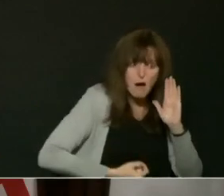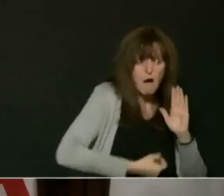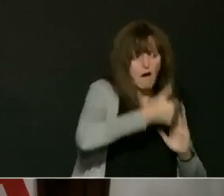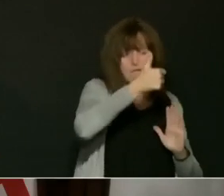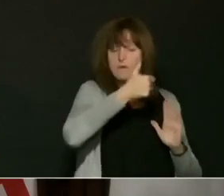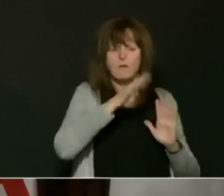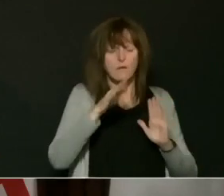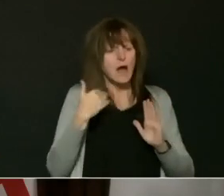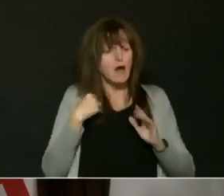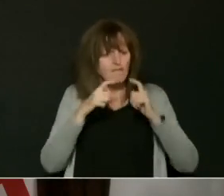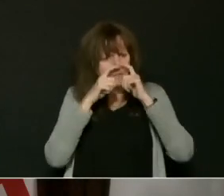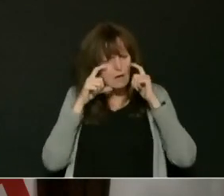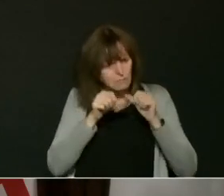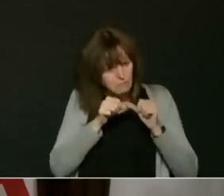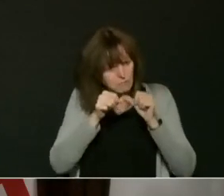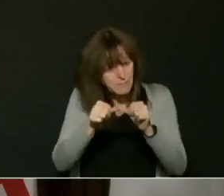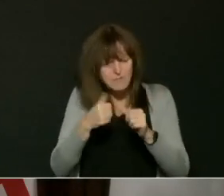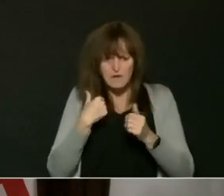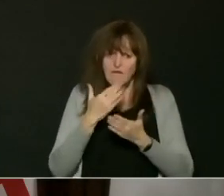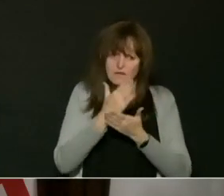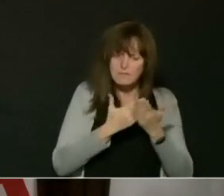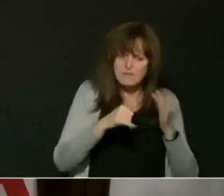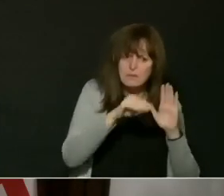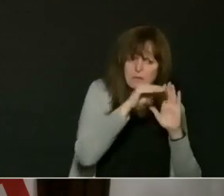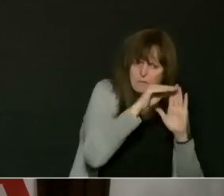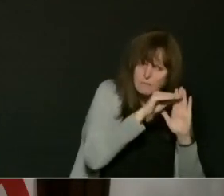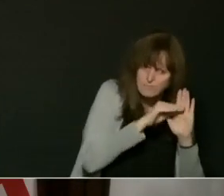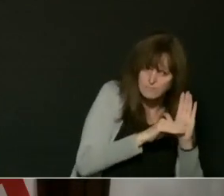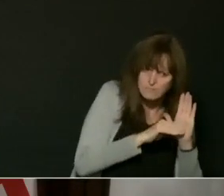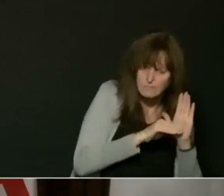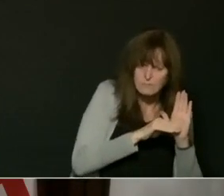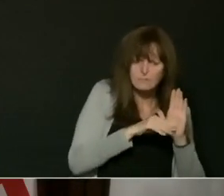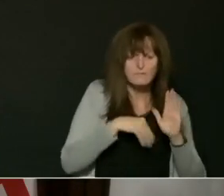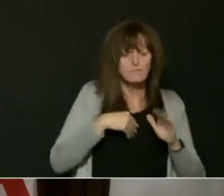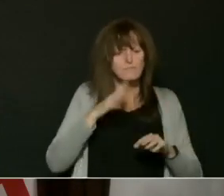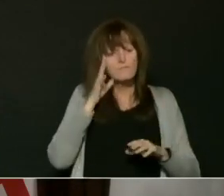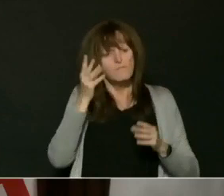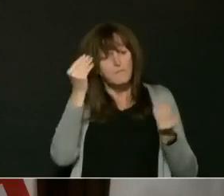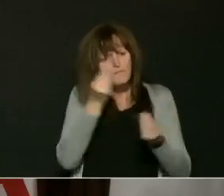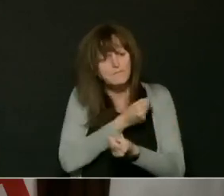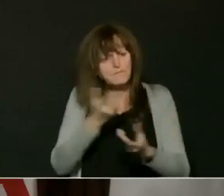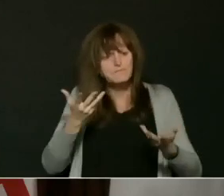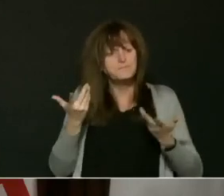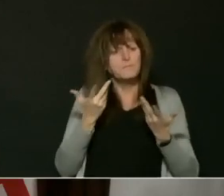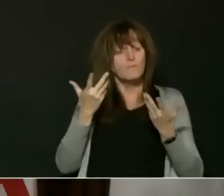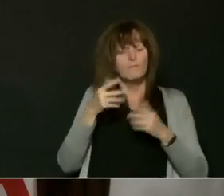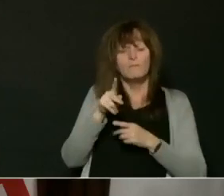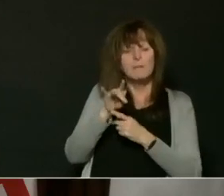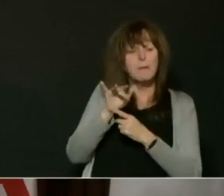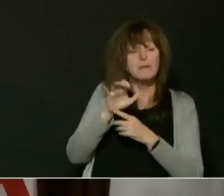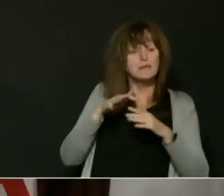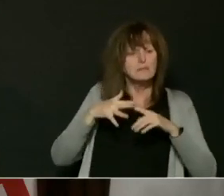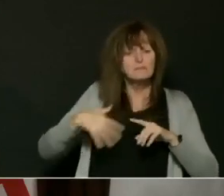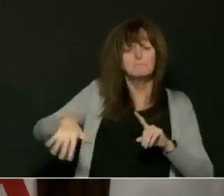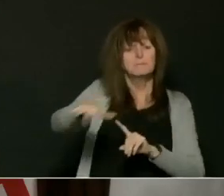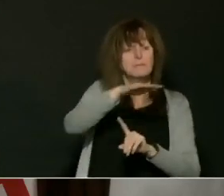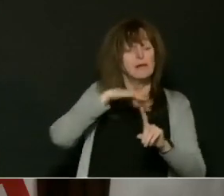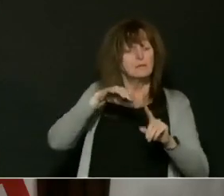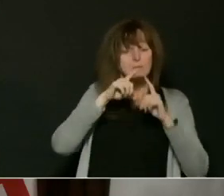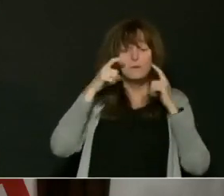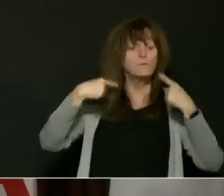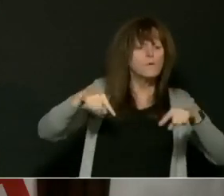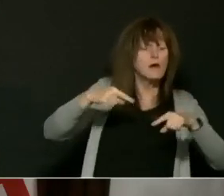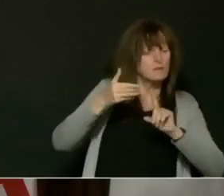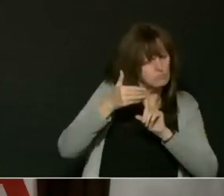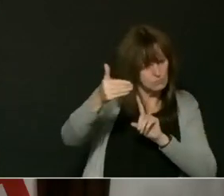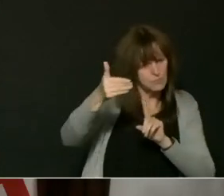reduce that public health measure of masking in public spaces. And everyone should make a risk assessment, especially